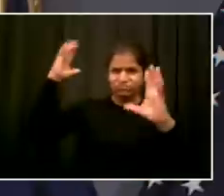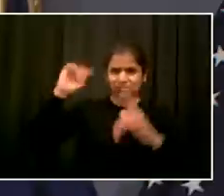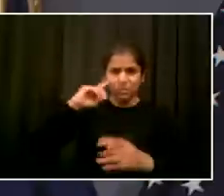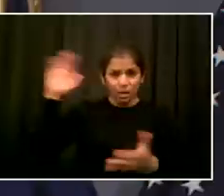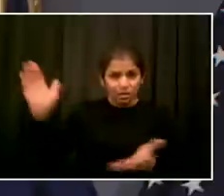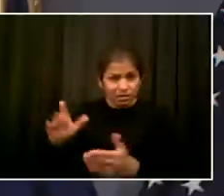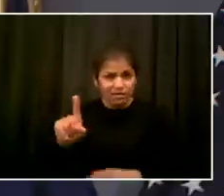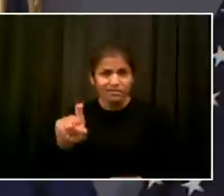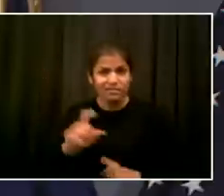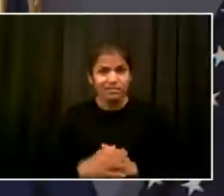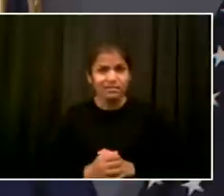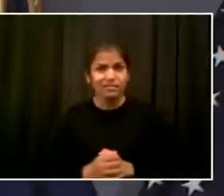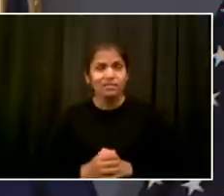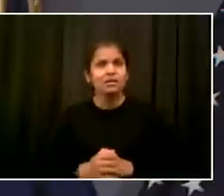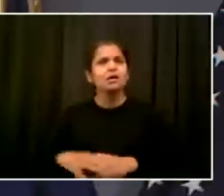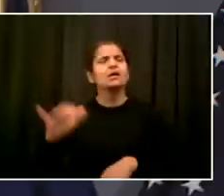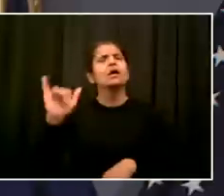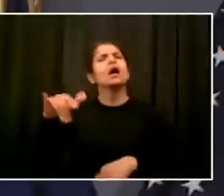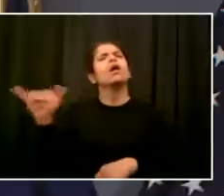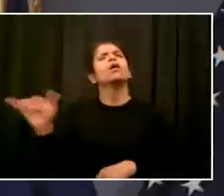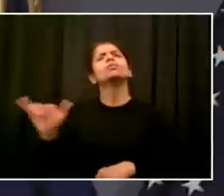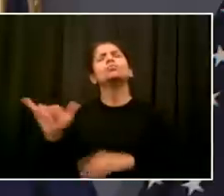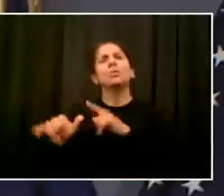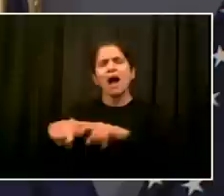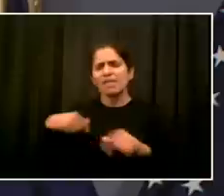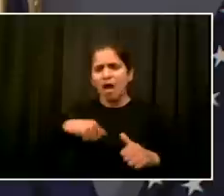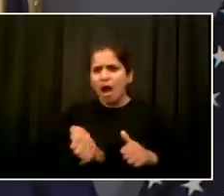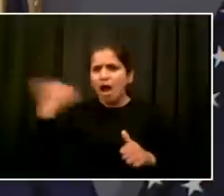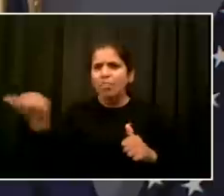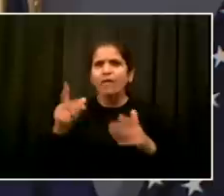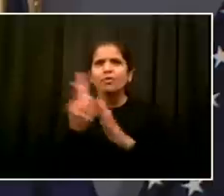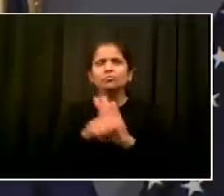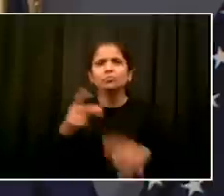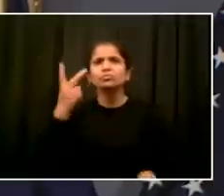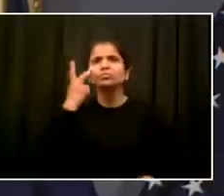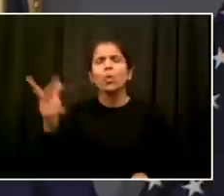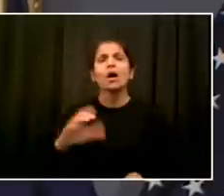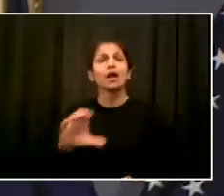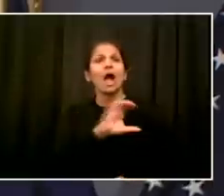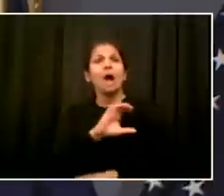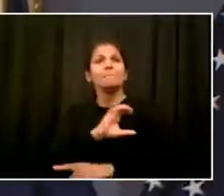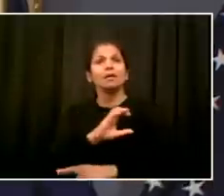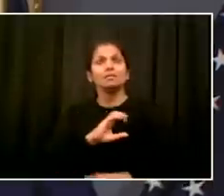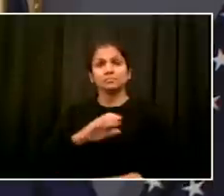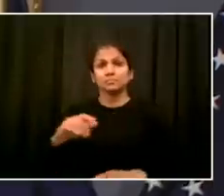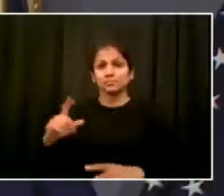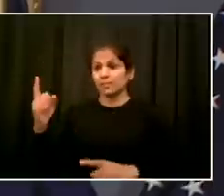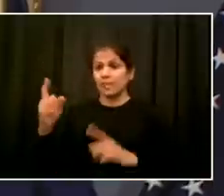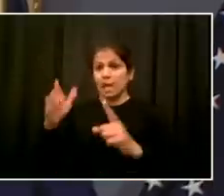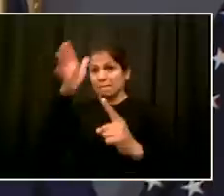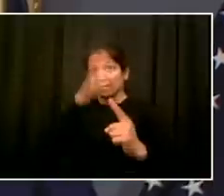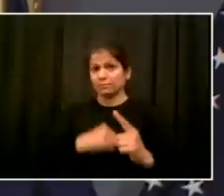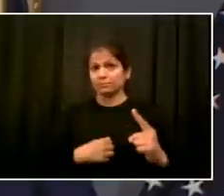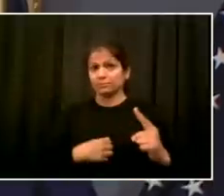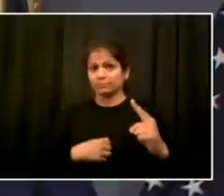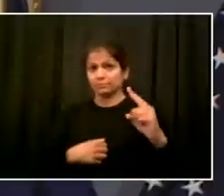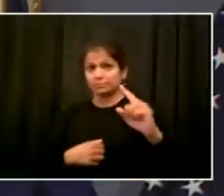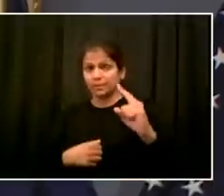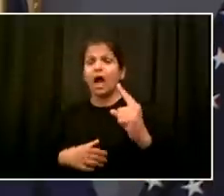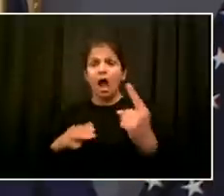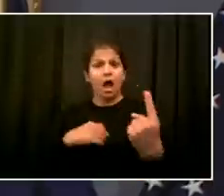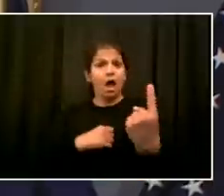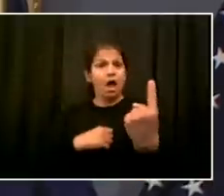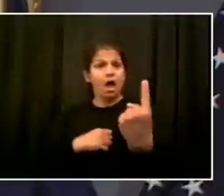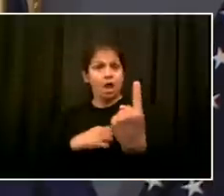We see video of police officers running into crowds as if chasing them, perhaps adding to some of the chaos in that